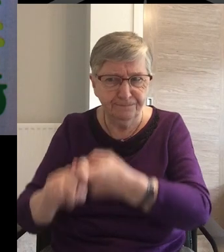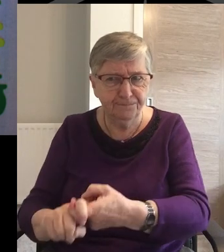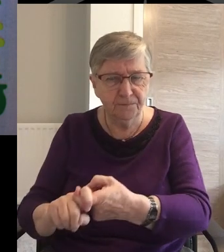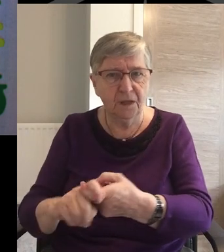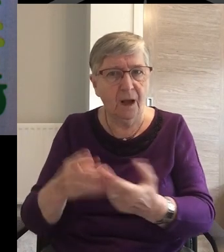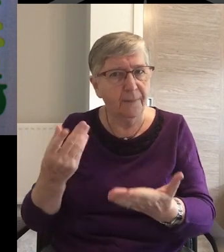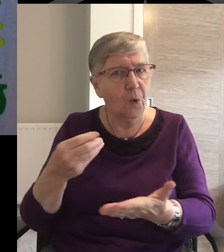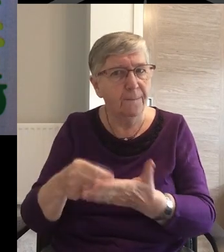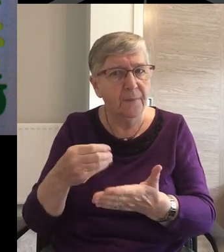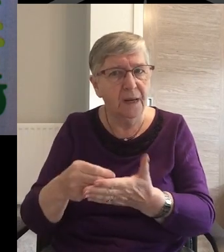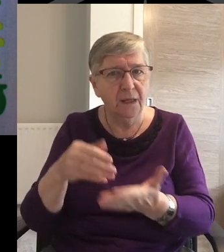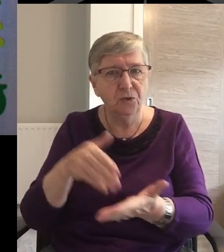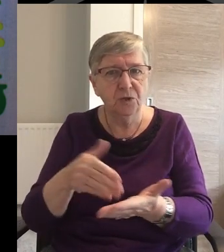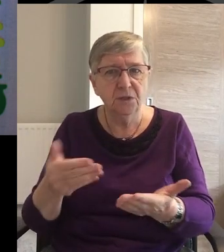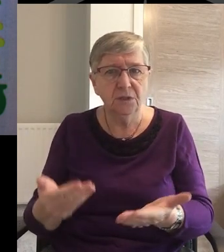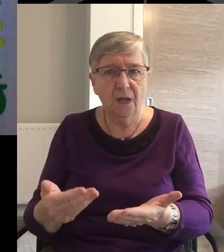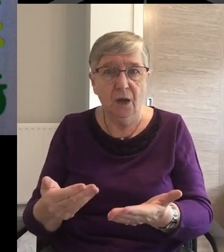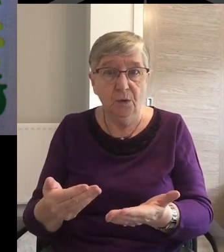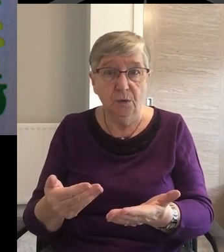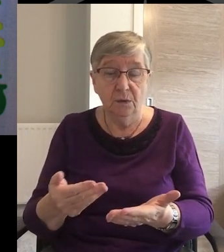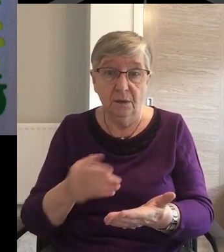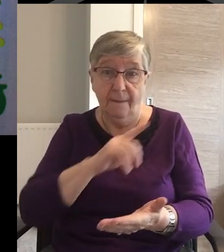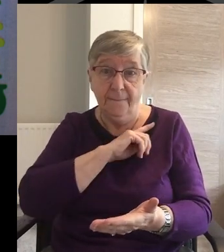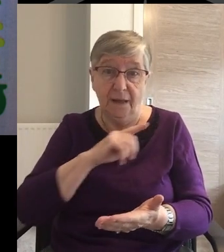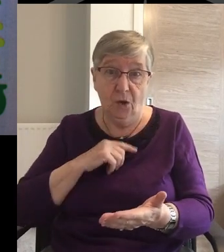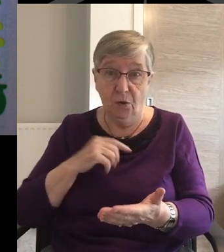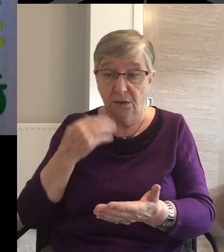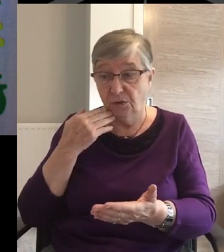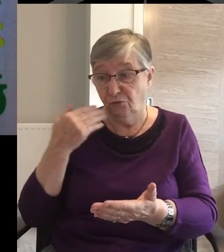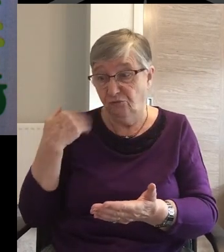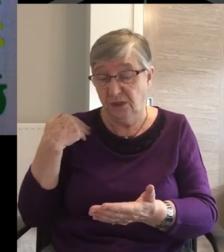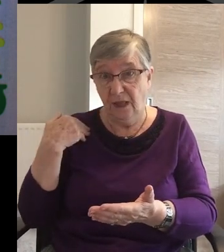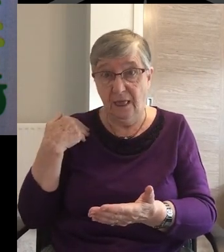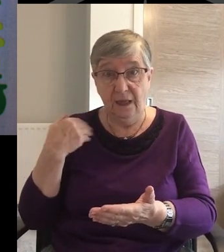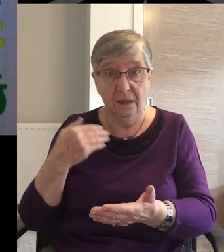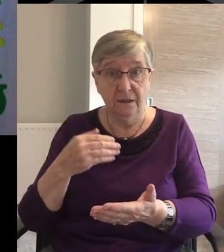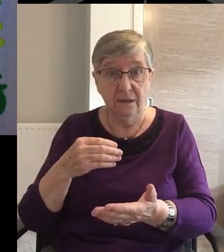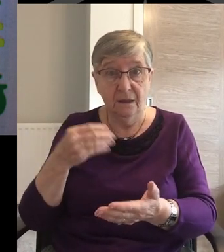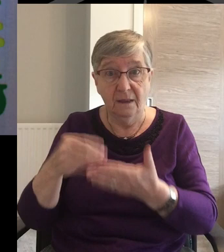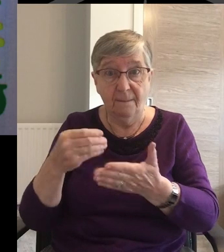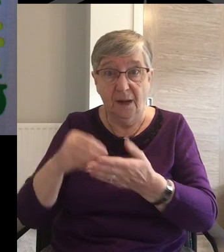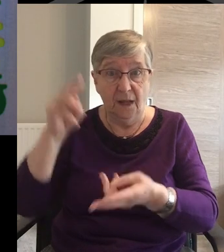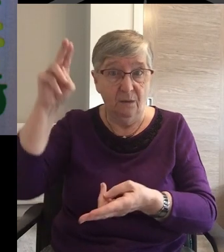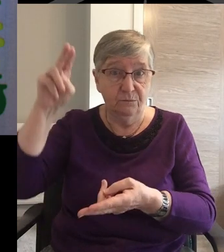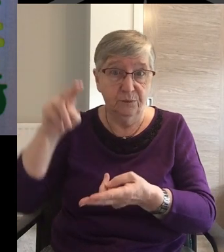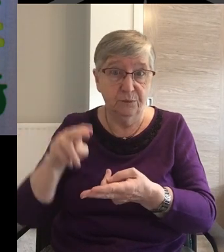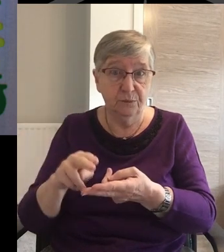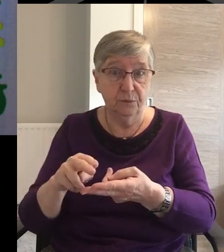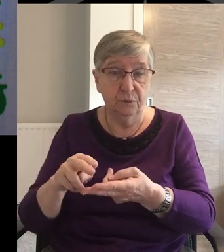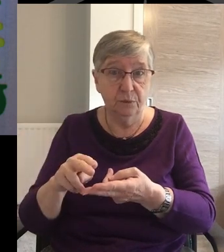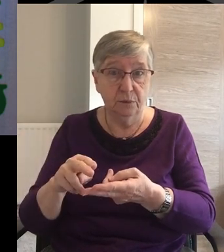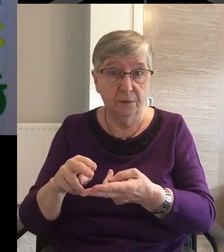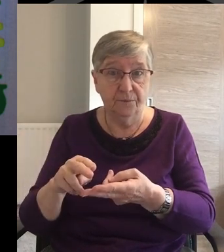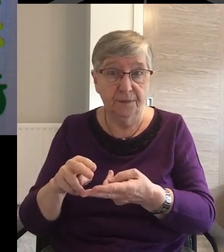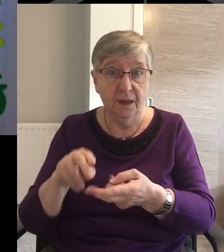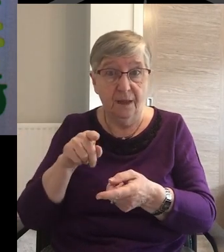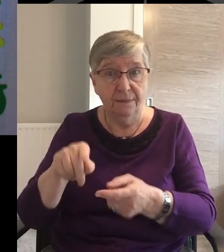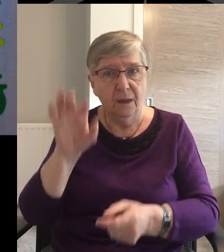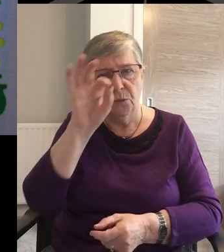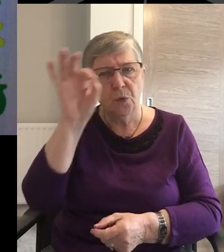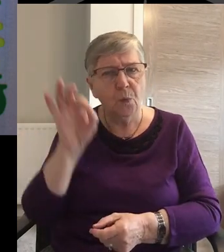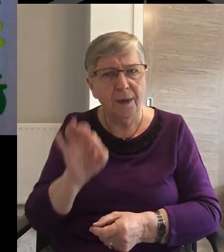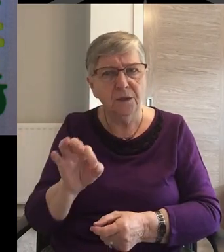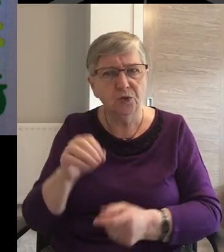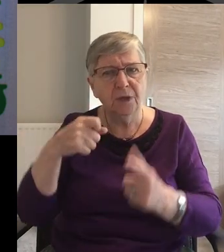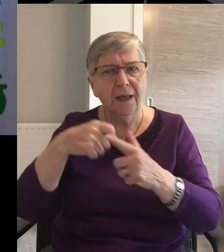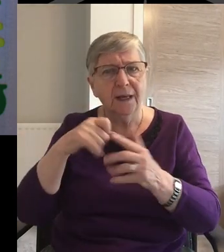financial side Reflecting the current state Of the Church's finances And it was the major question Put to the session